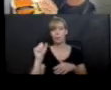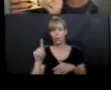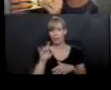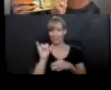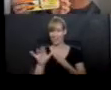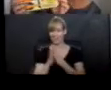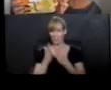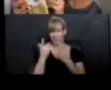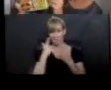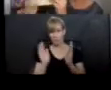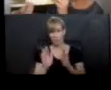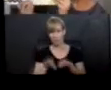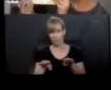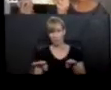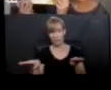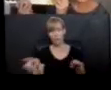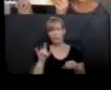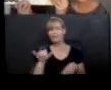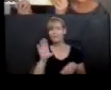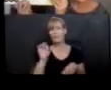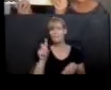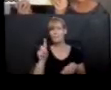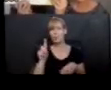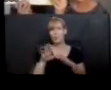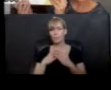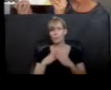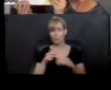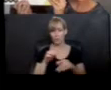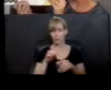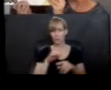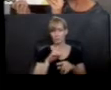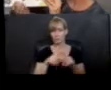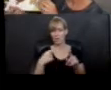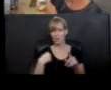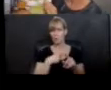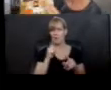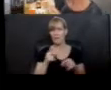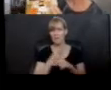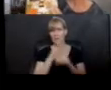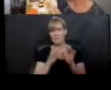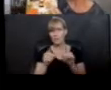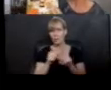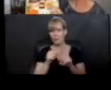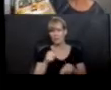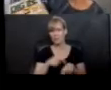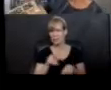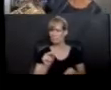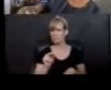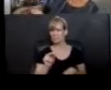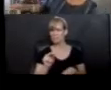It's a board book. But do we have to use simple language? Right? We want to